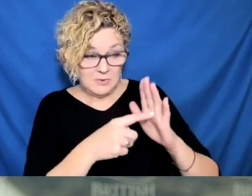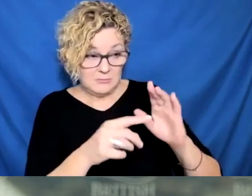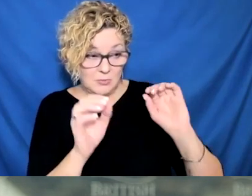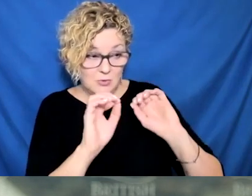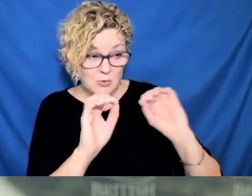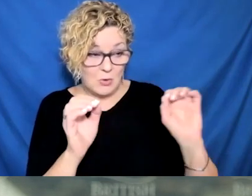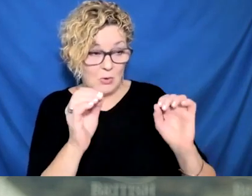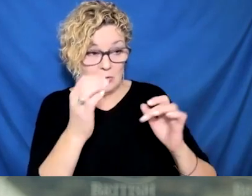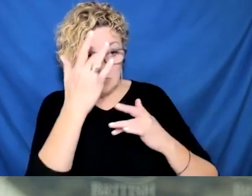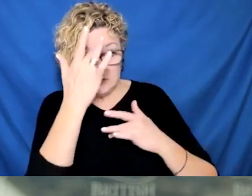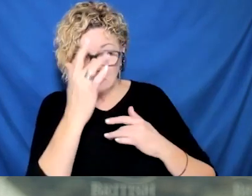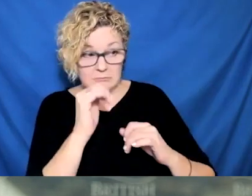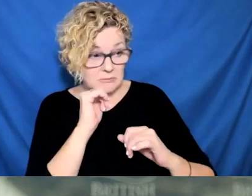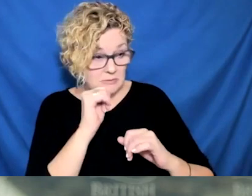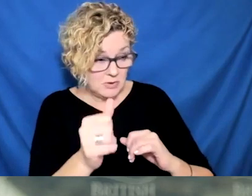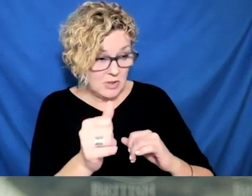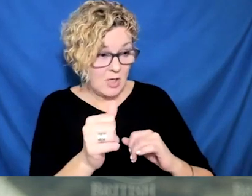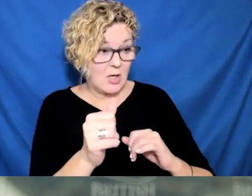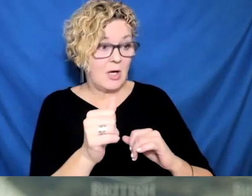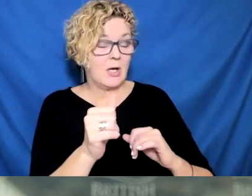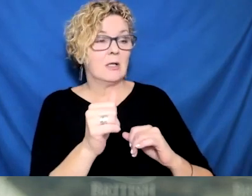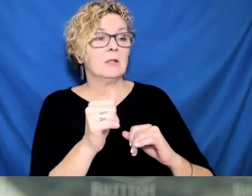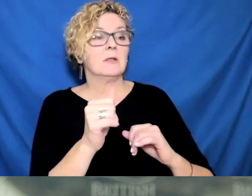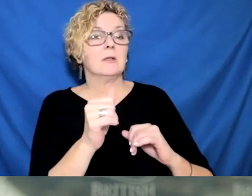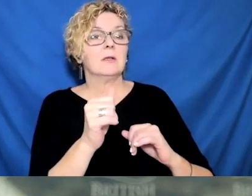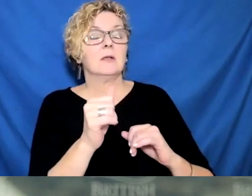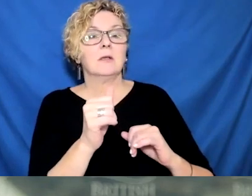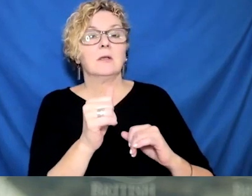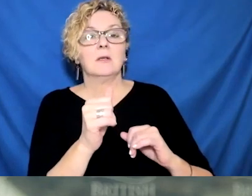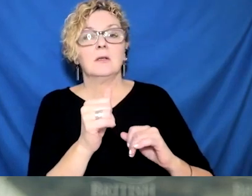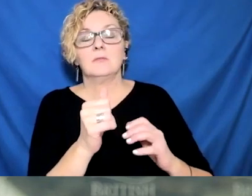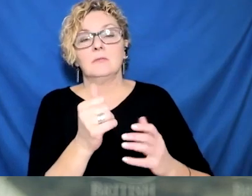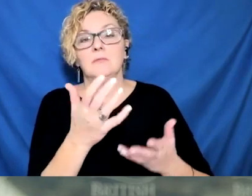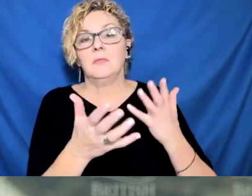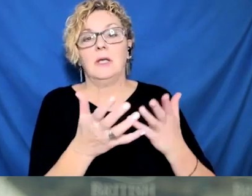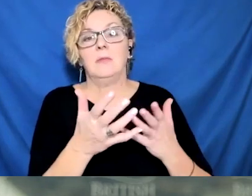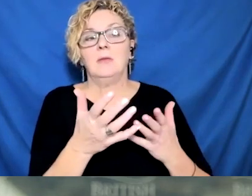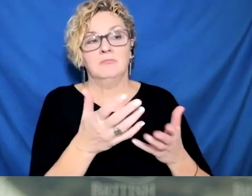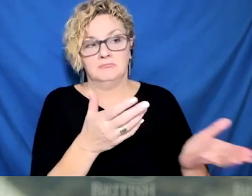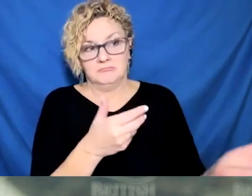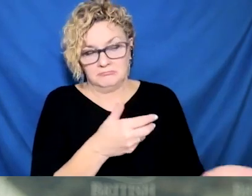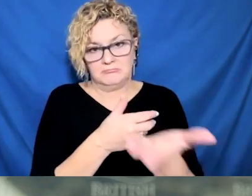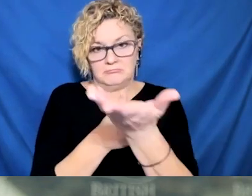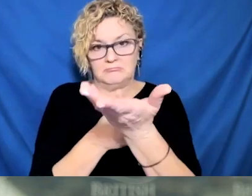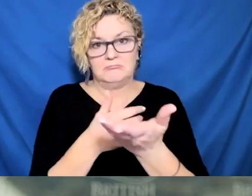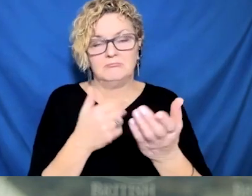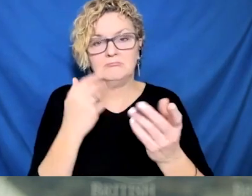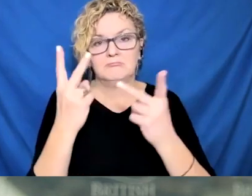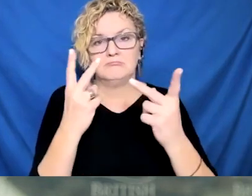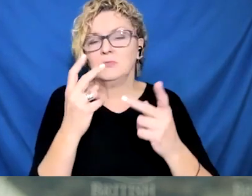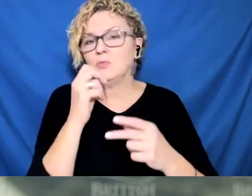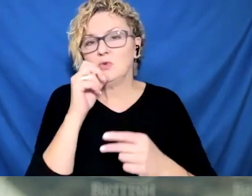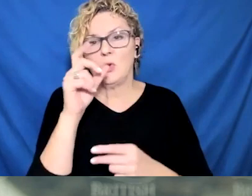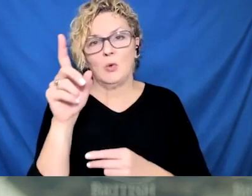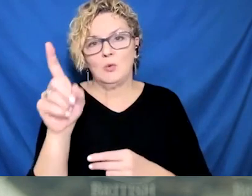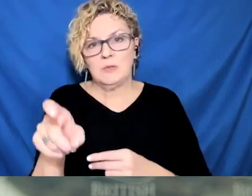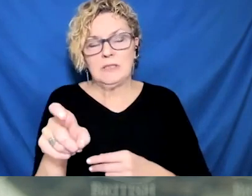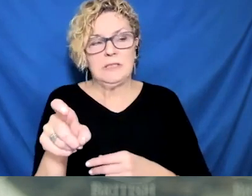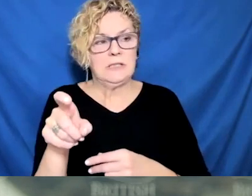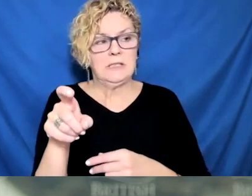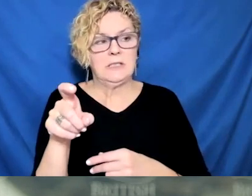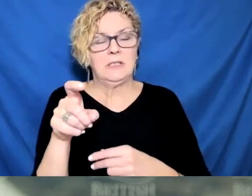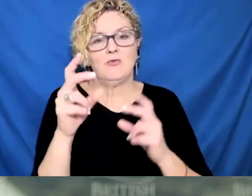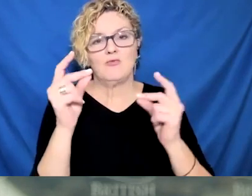80 or at least over 70 and have three or more conditions. So if you look at the chart, you see that the risk is very high